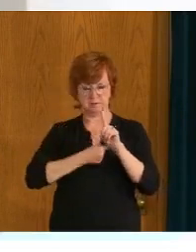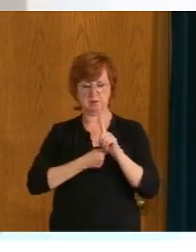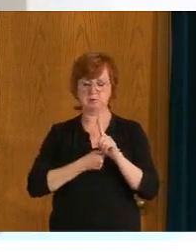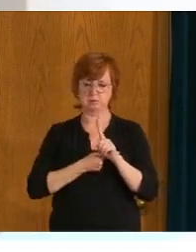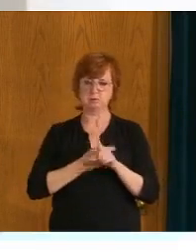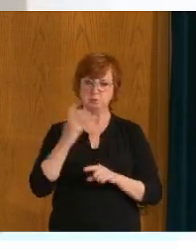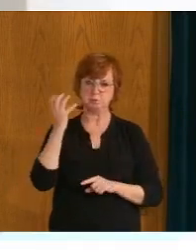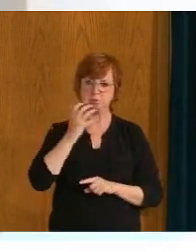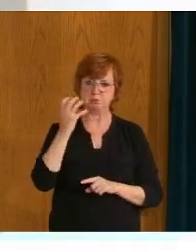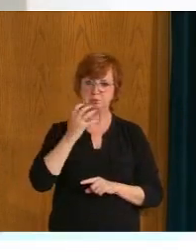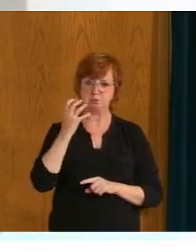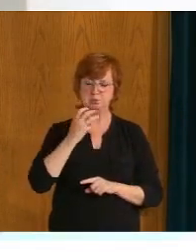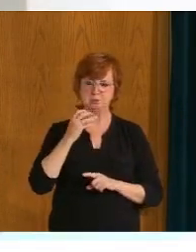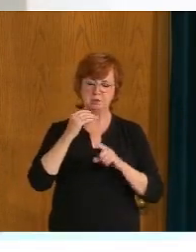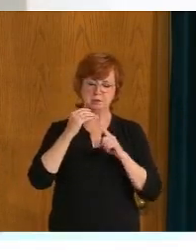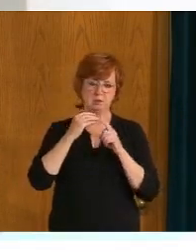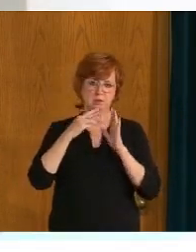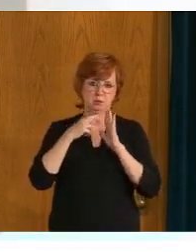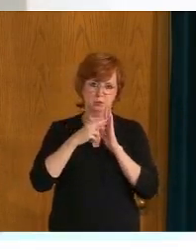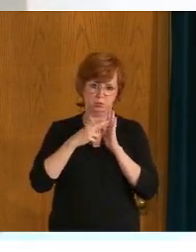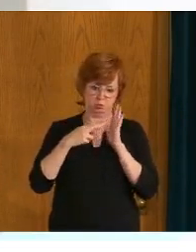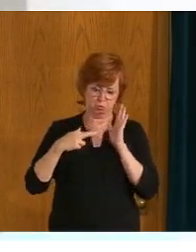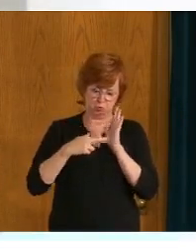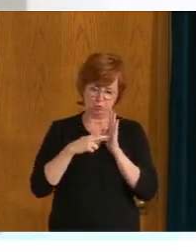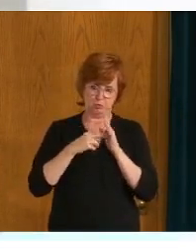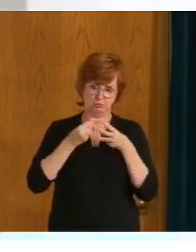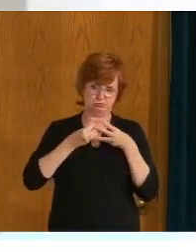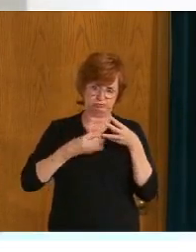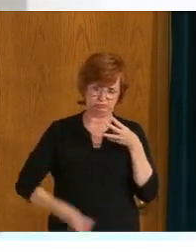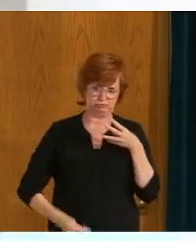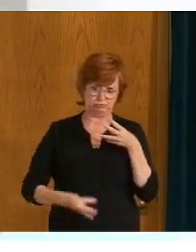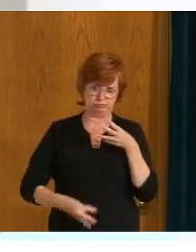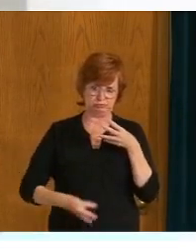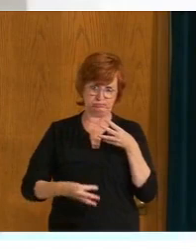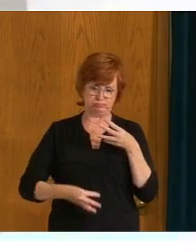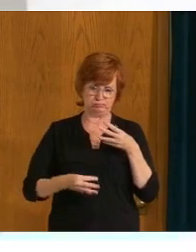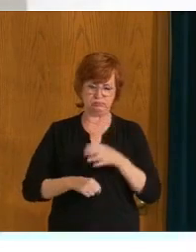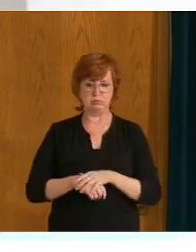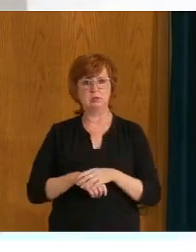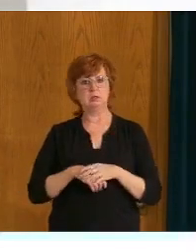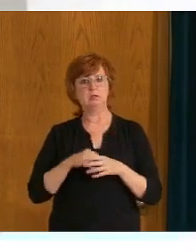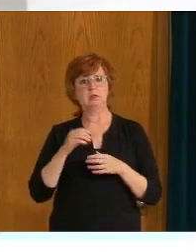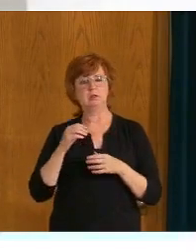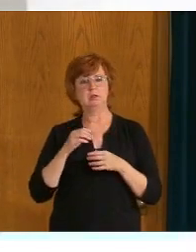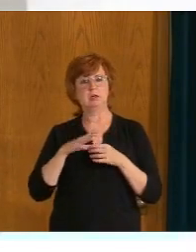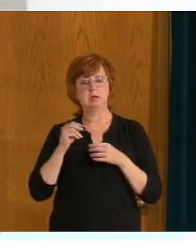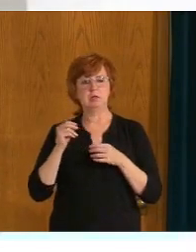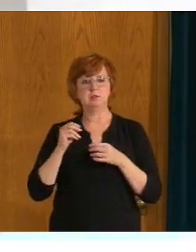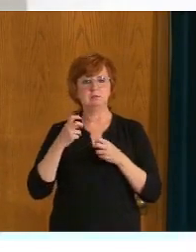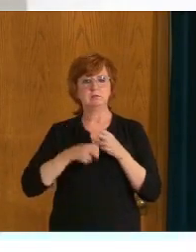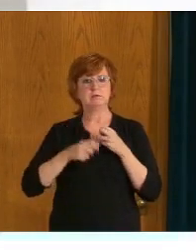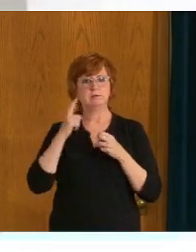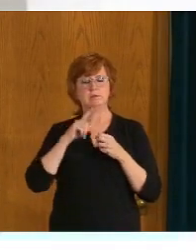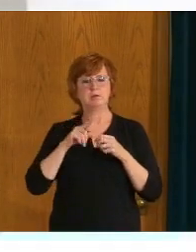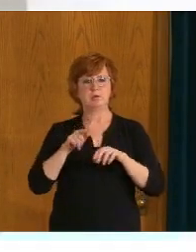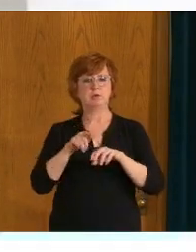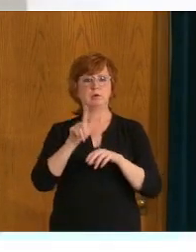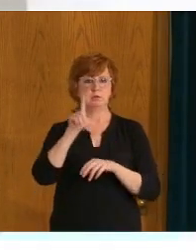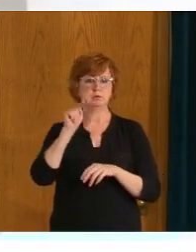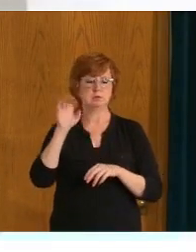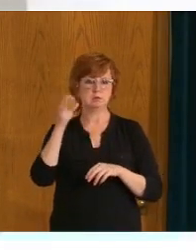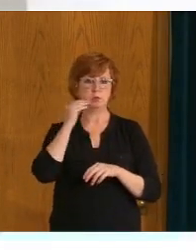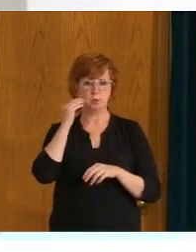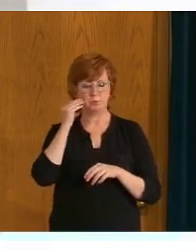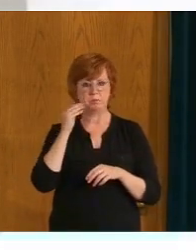terms of significant restrictions, even in the absence of an outbreak in terms of visiting long-term care homes. And then gradually those restrictions have been,